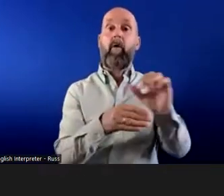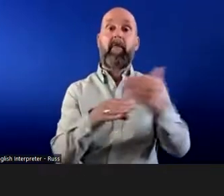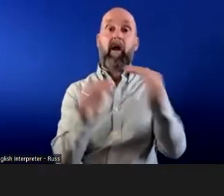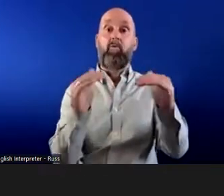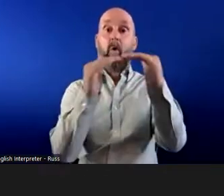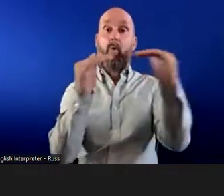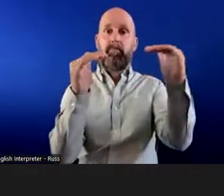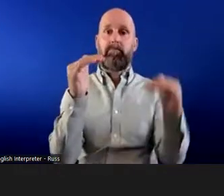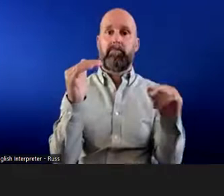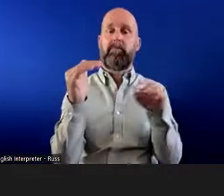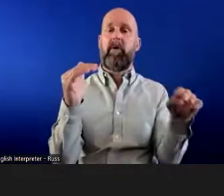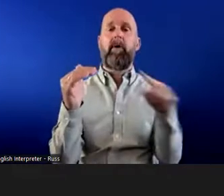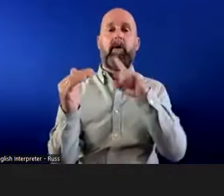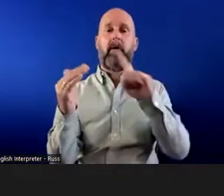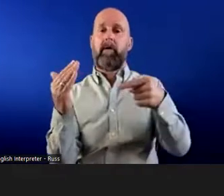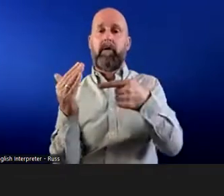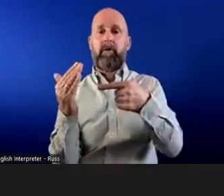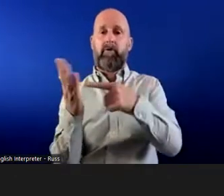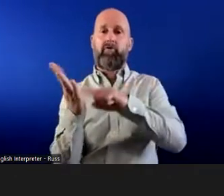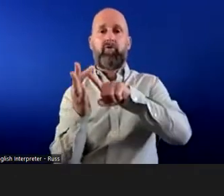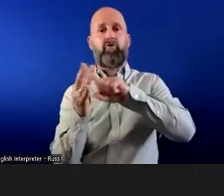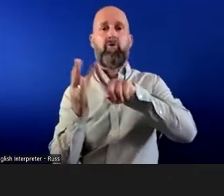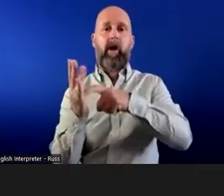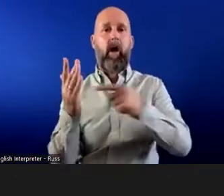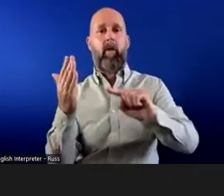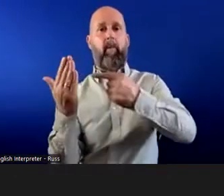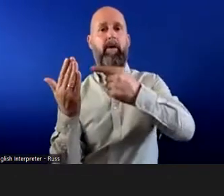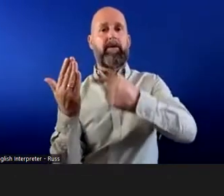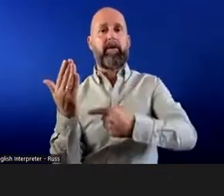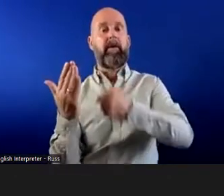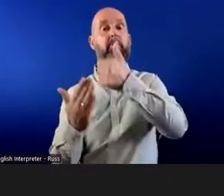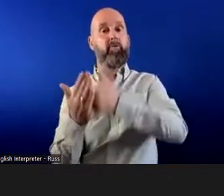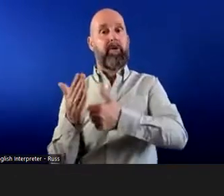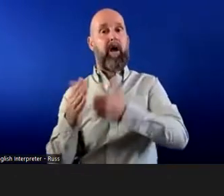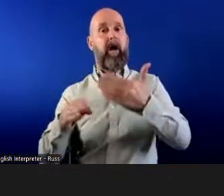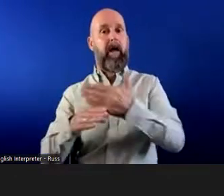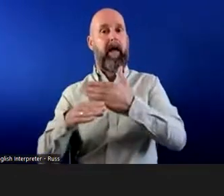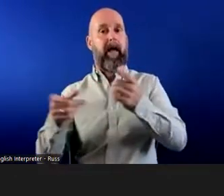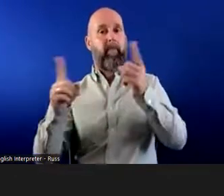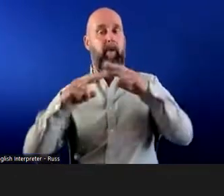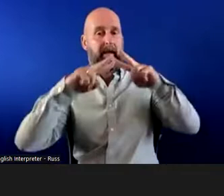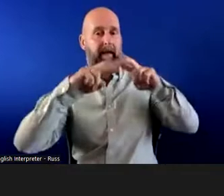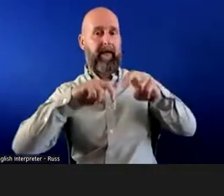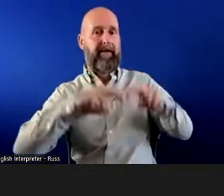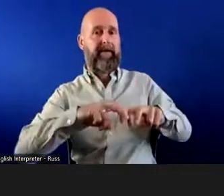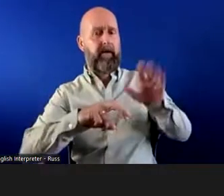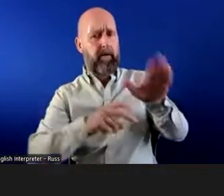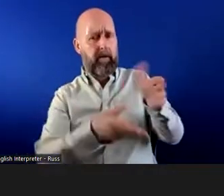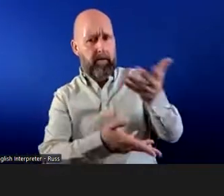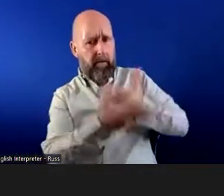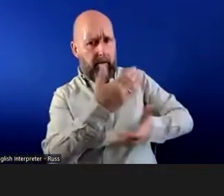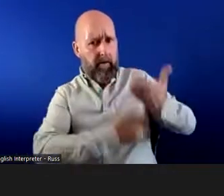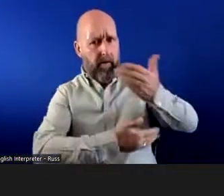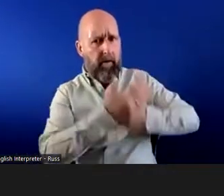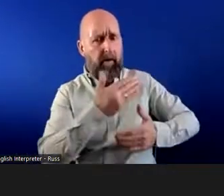then that may be a trigger point for the employee to investigate the situation with the employee to better understand what